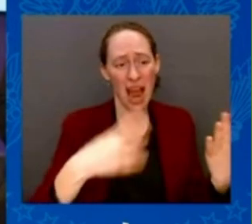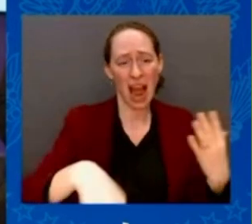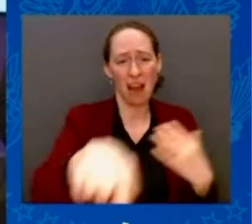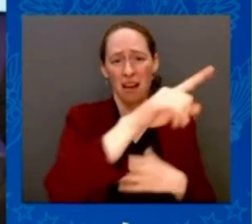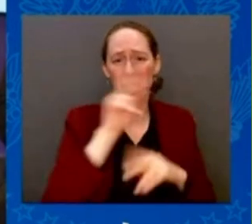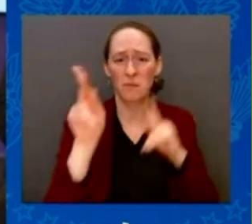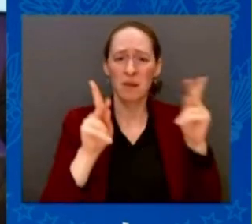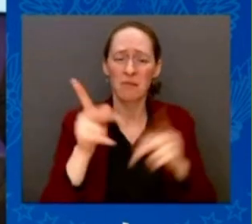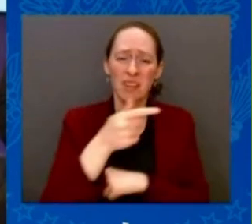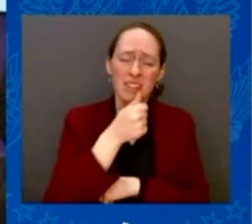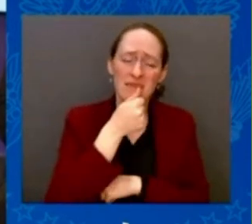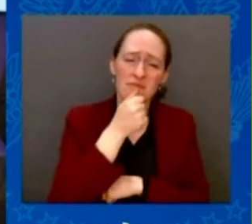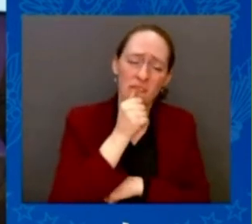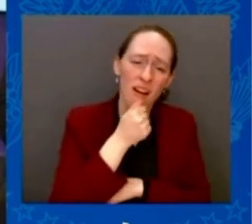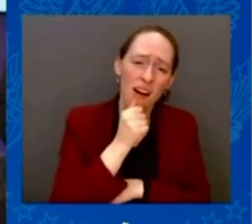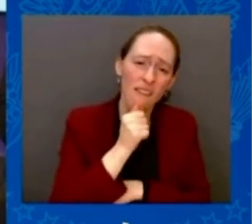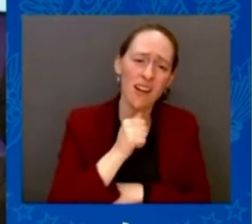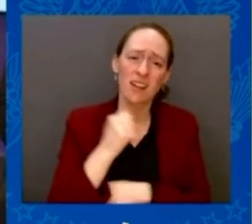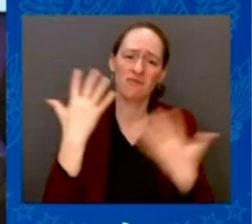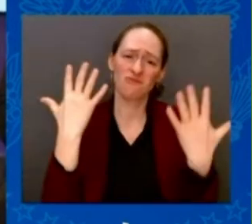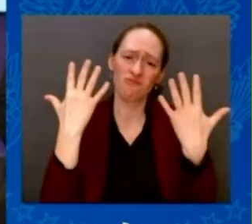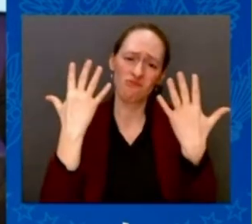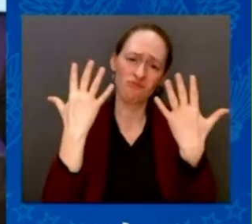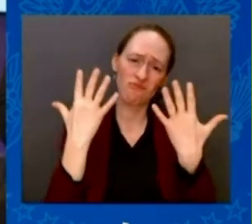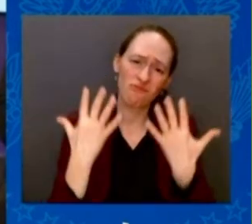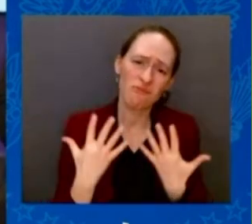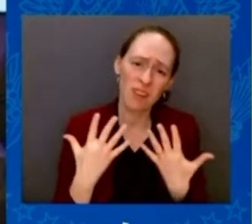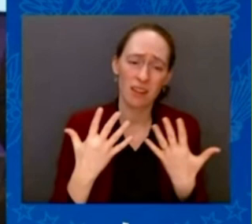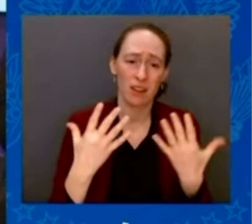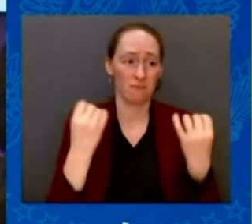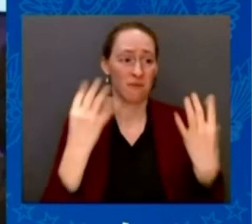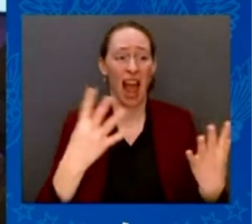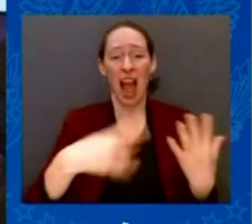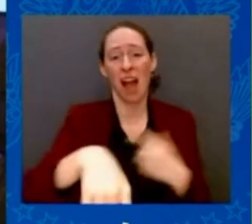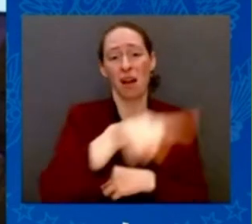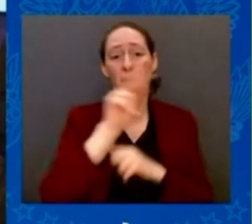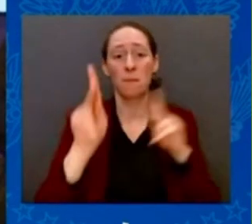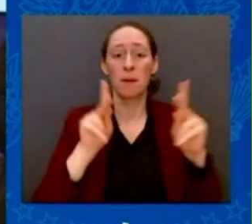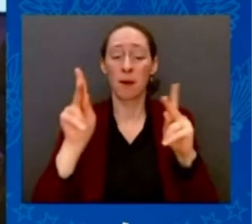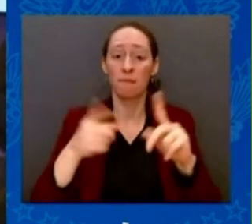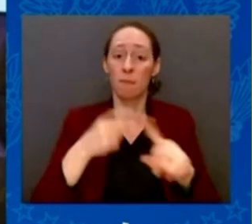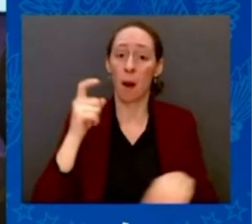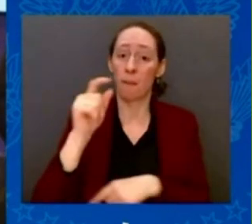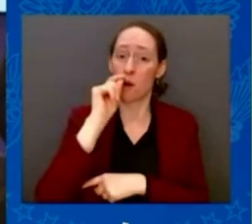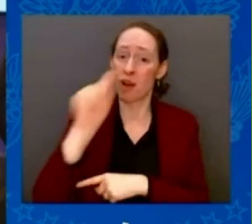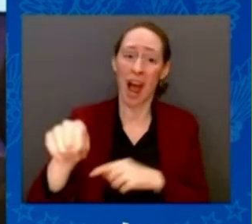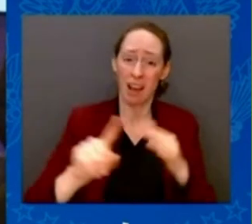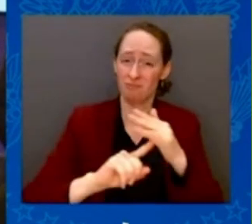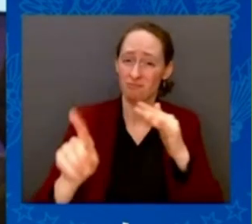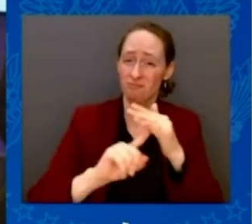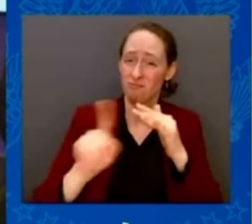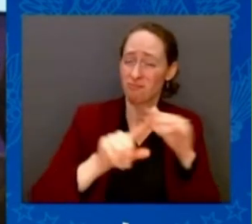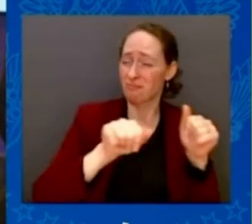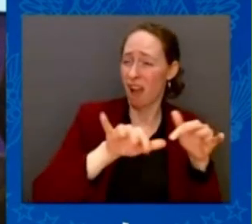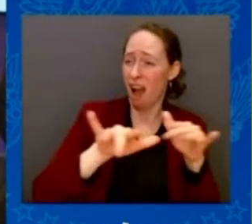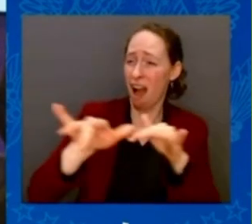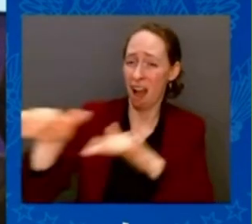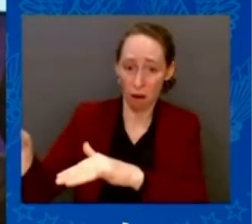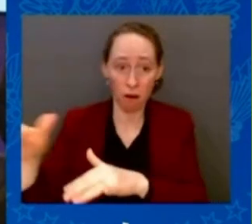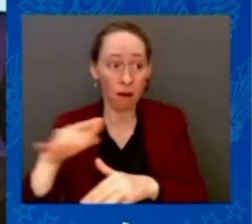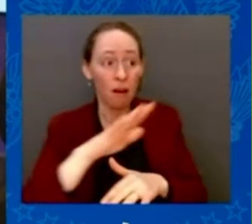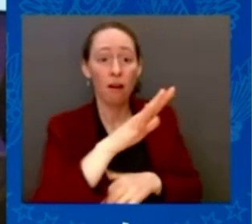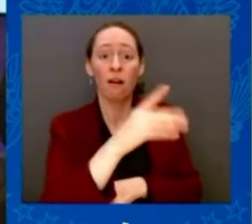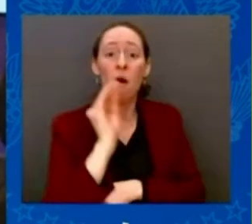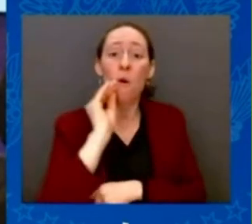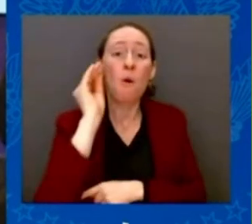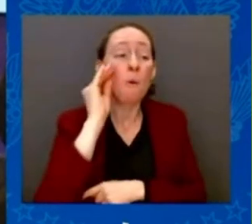unprecedented destruction and uncertainty. We, the leaders of the eastern flank, have